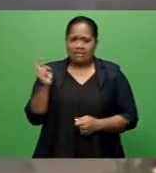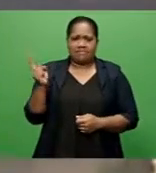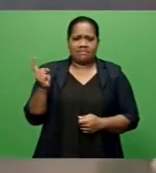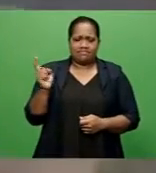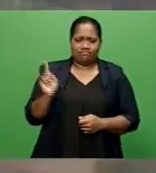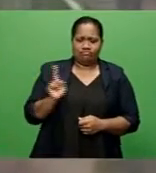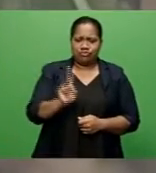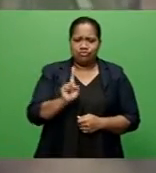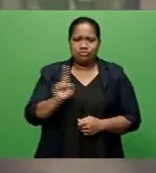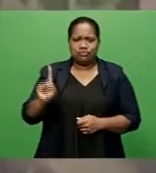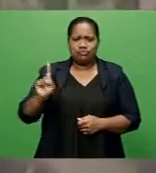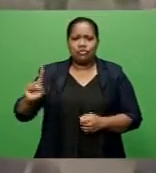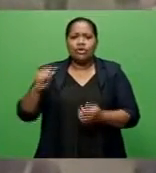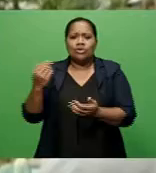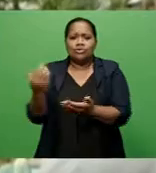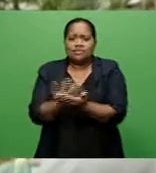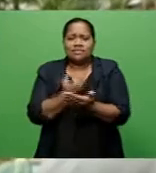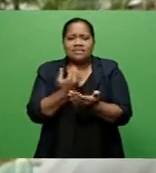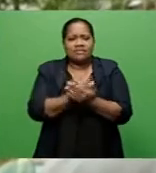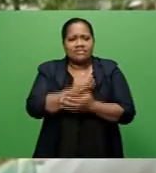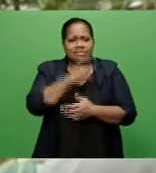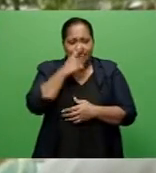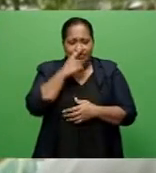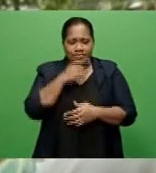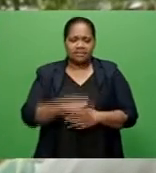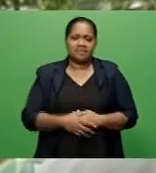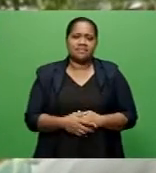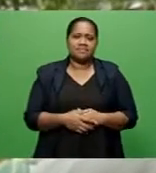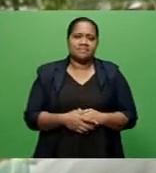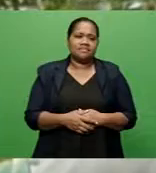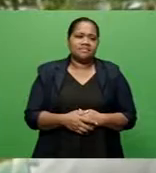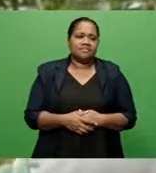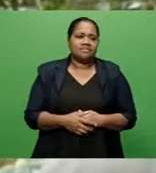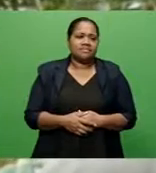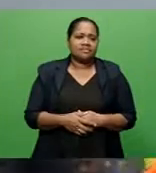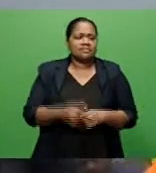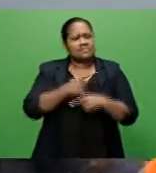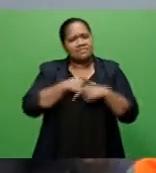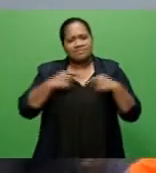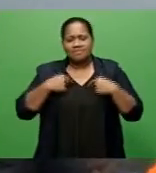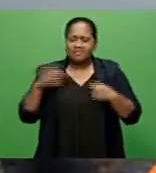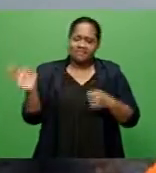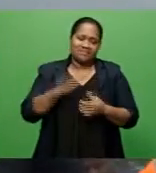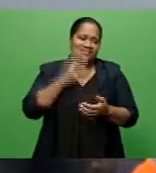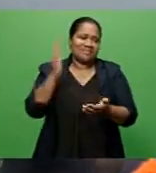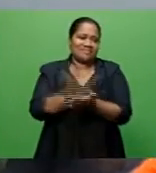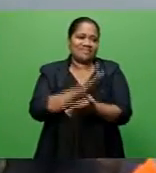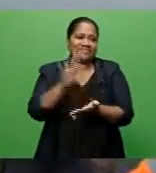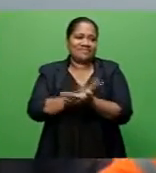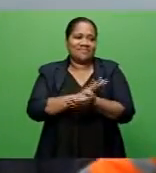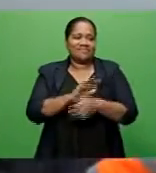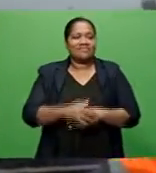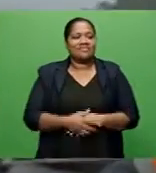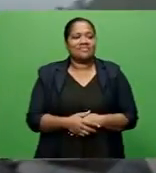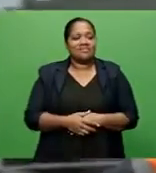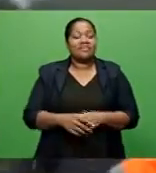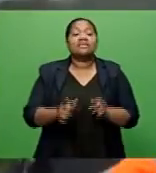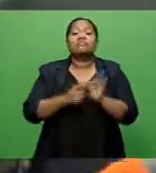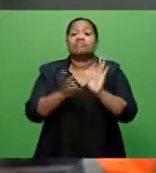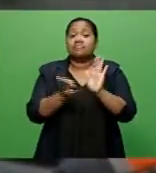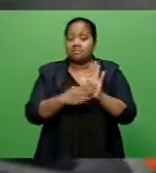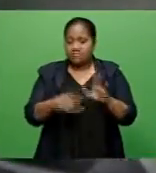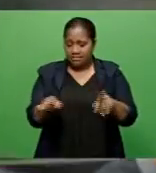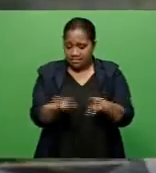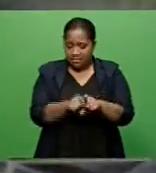in badly impacted regions of the country. We are all grateful. The Prime Minister is also reassuring Fijians who are